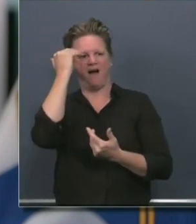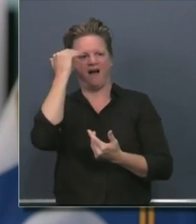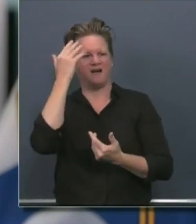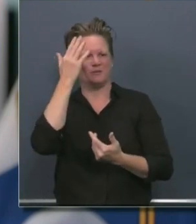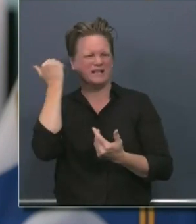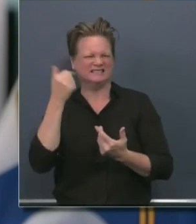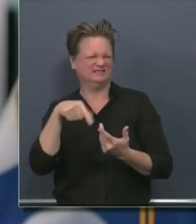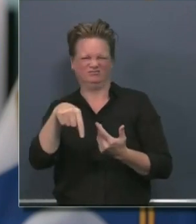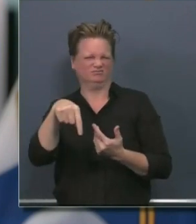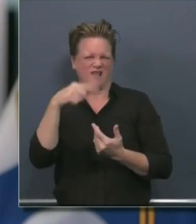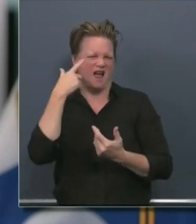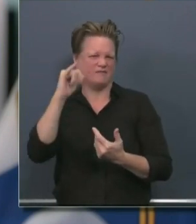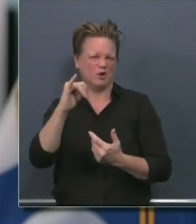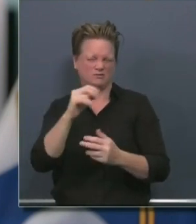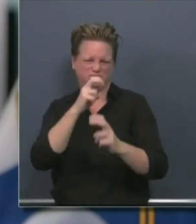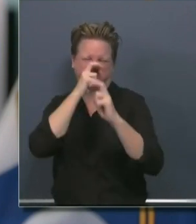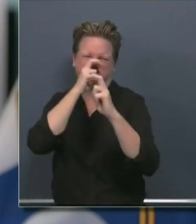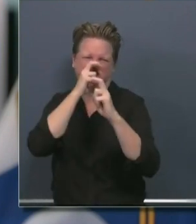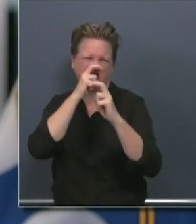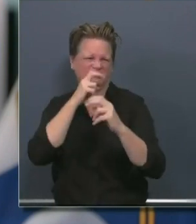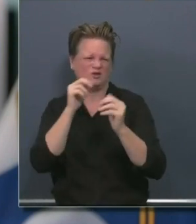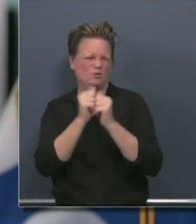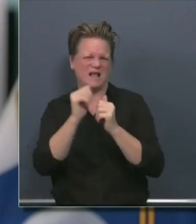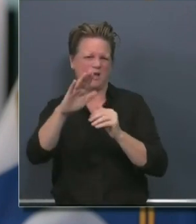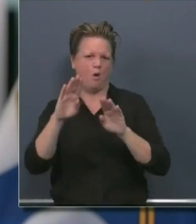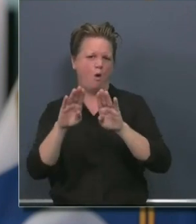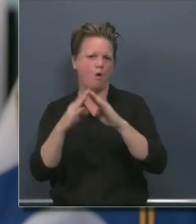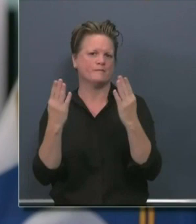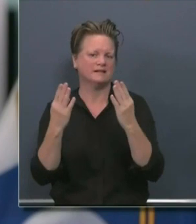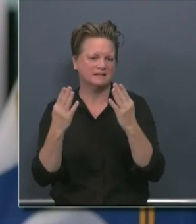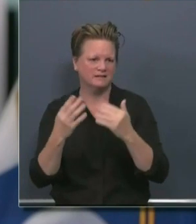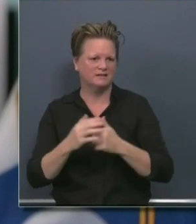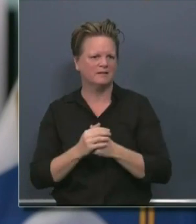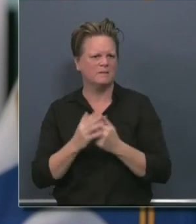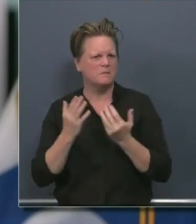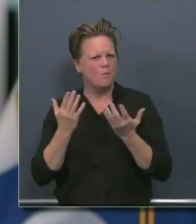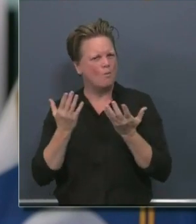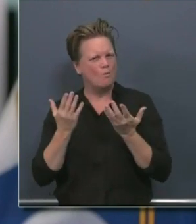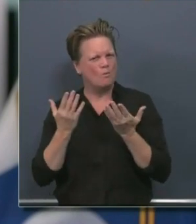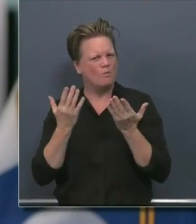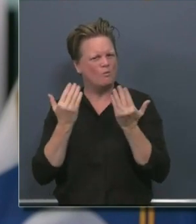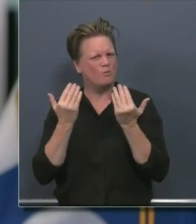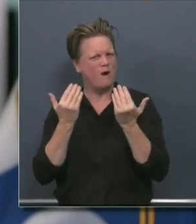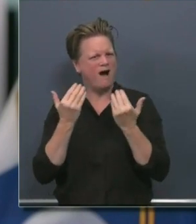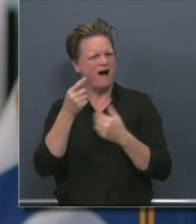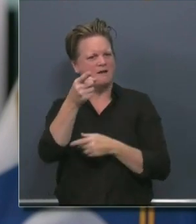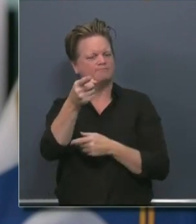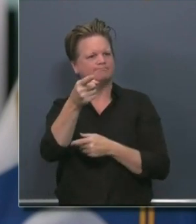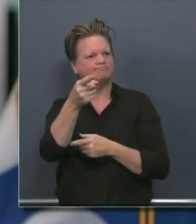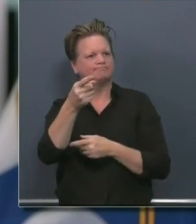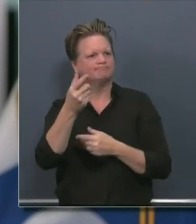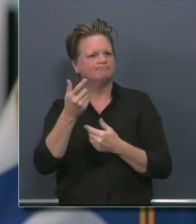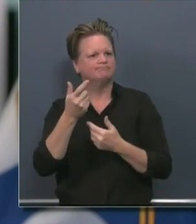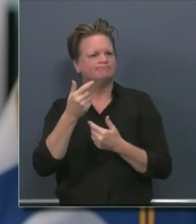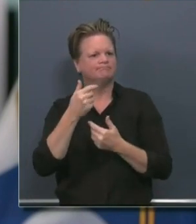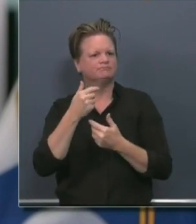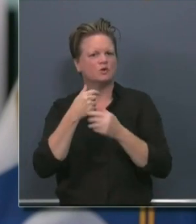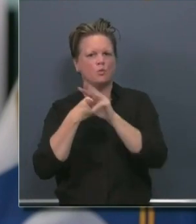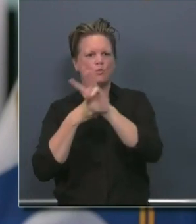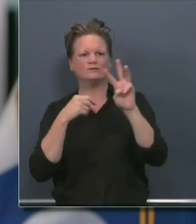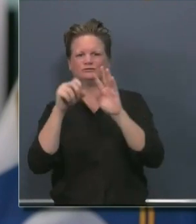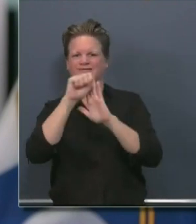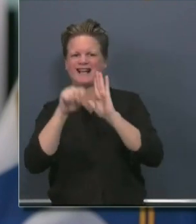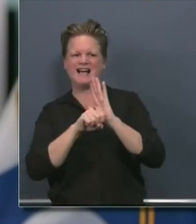wasn't it the purpose of the Western States Pact, of which Nevada is a part, to avoid a situation like this, where different state mandates can